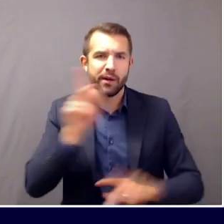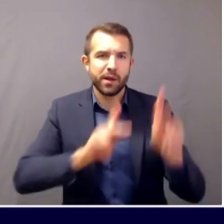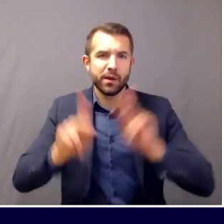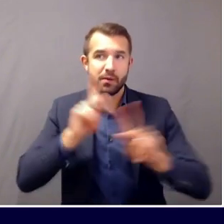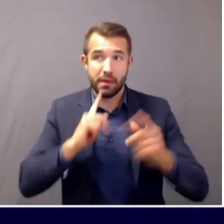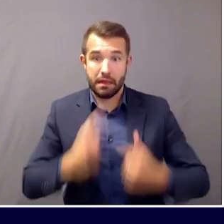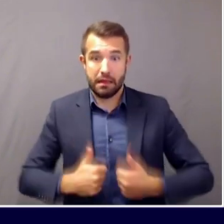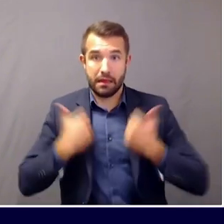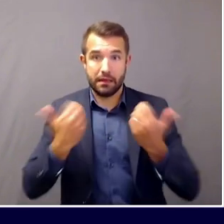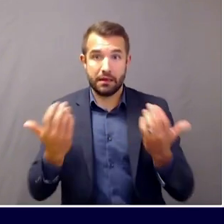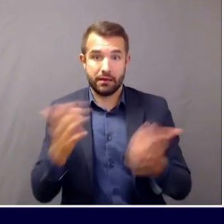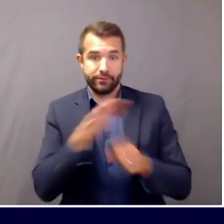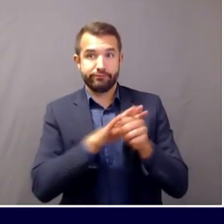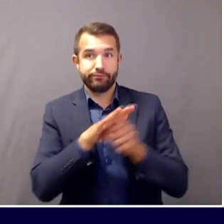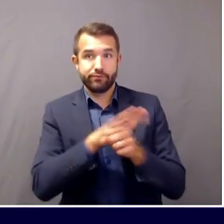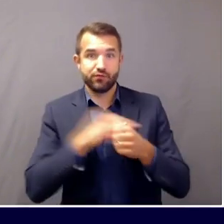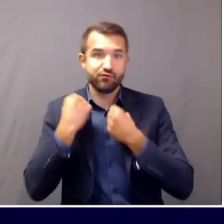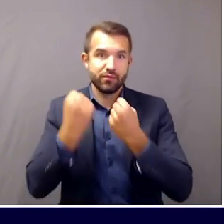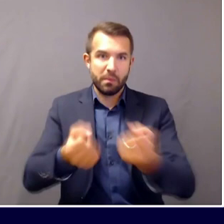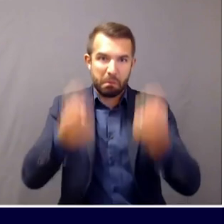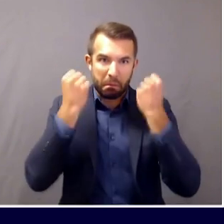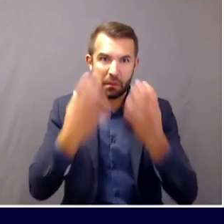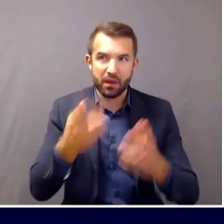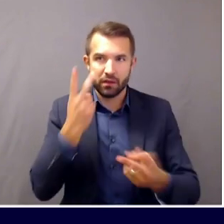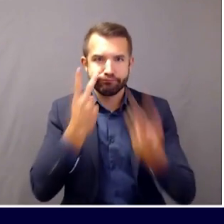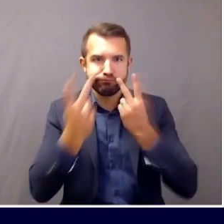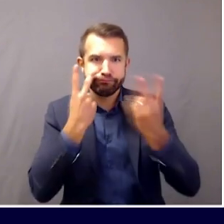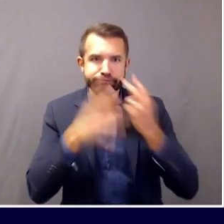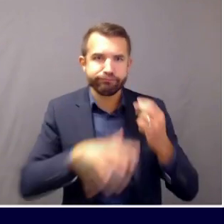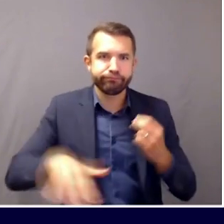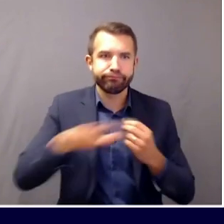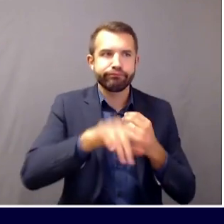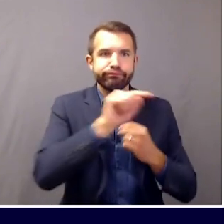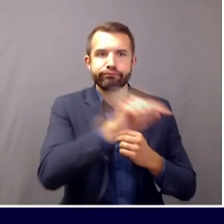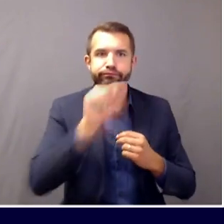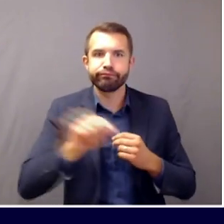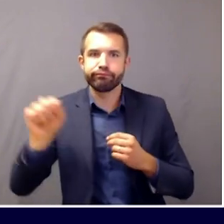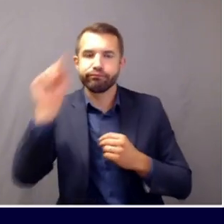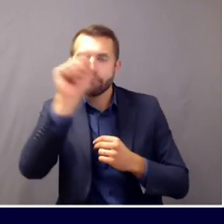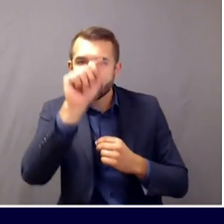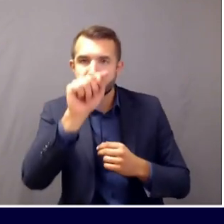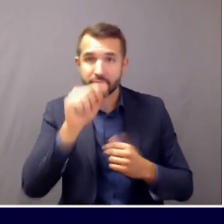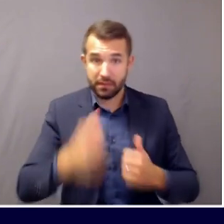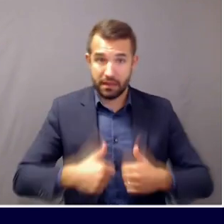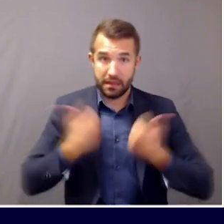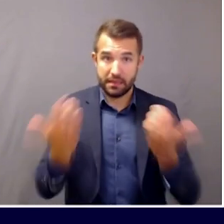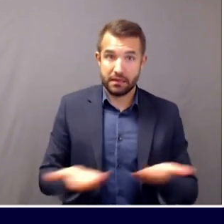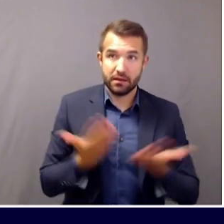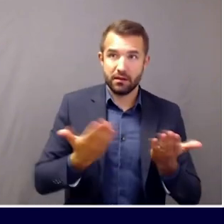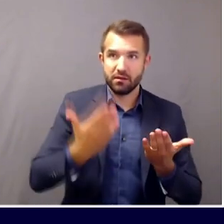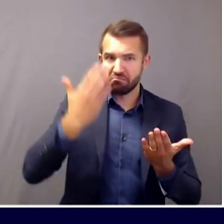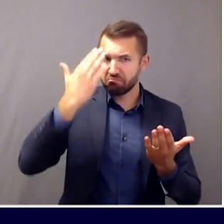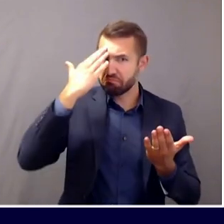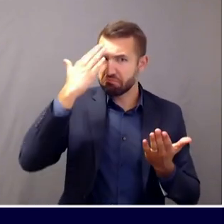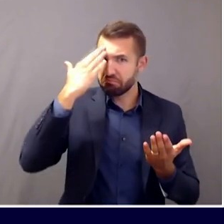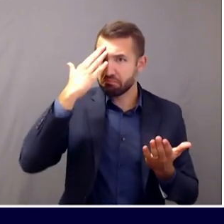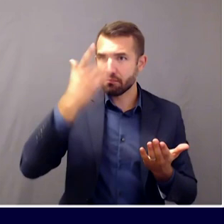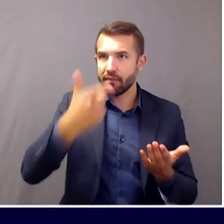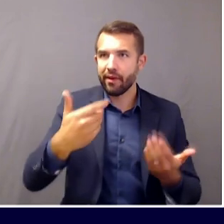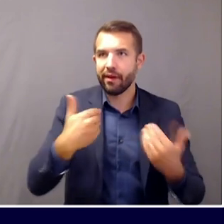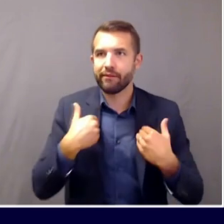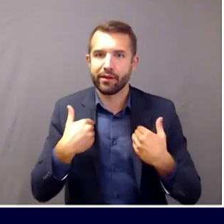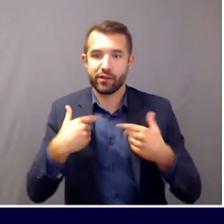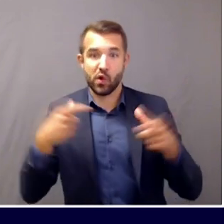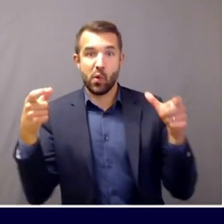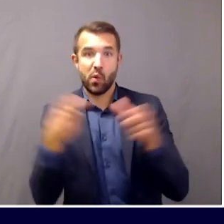wondering, with all the influx of people here, despite quarantine requirements, how many more cases of COVID-19 are there